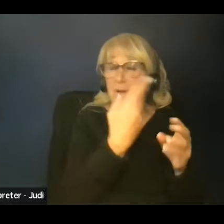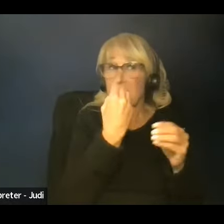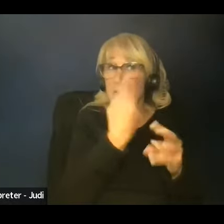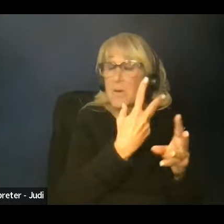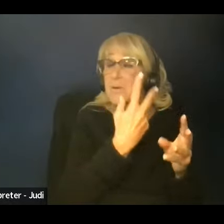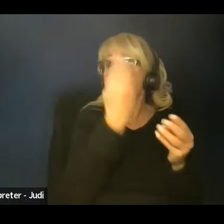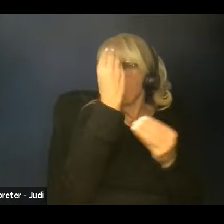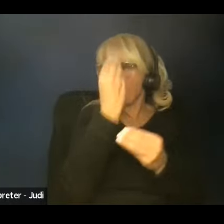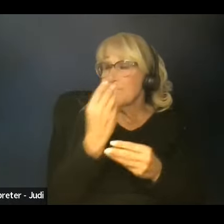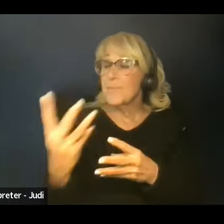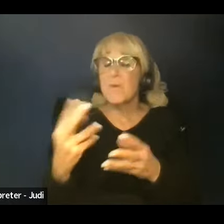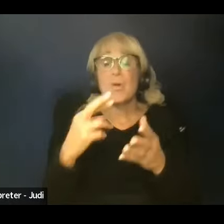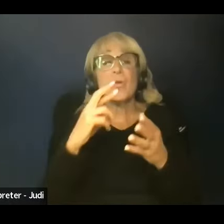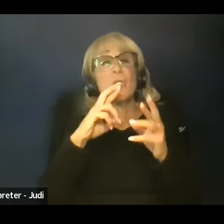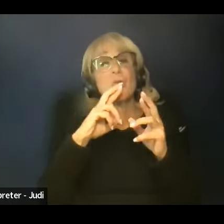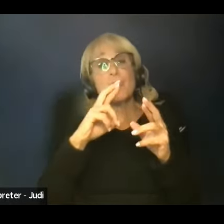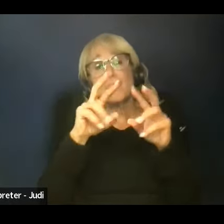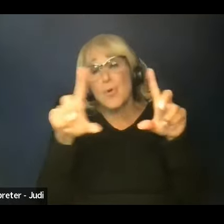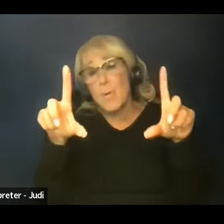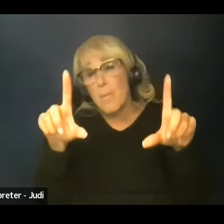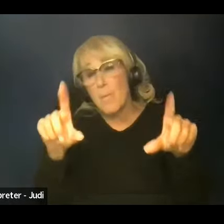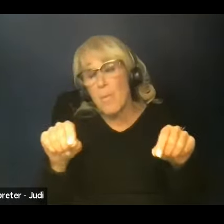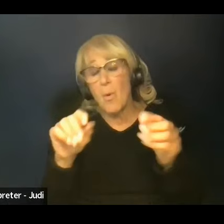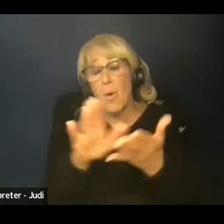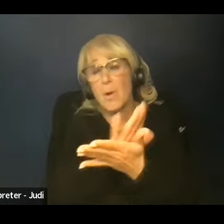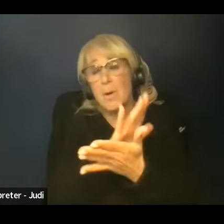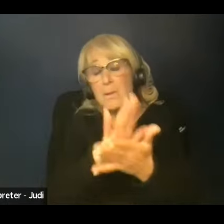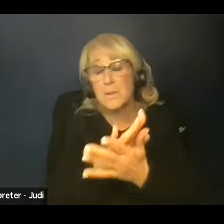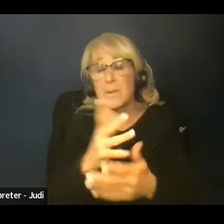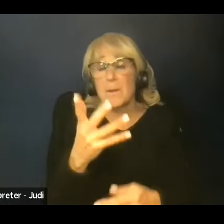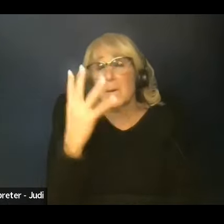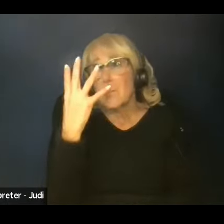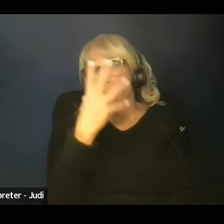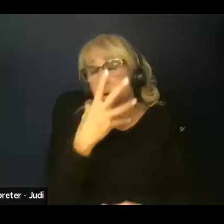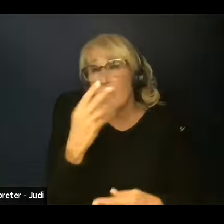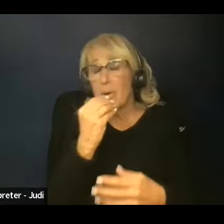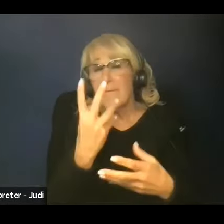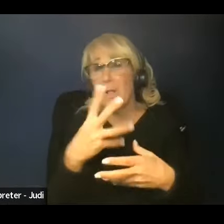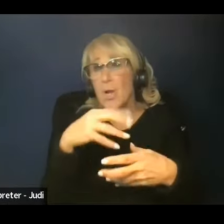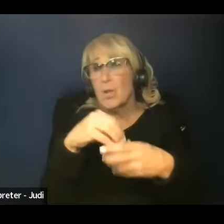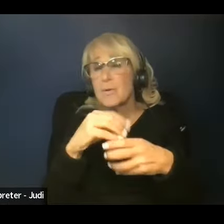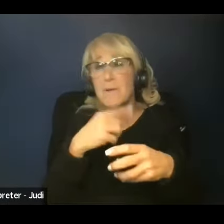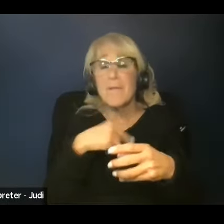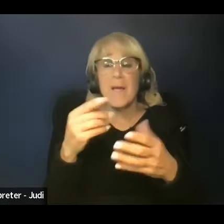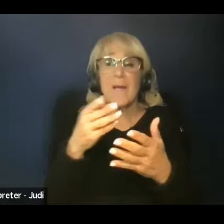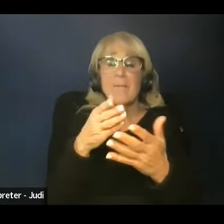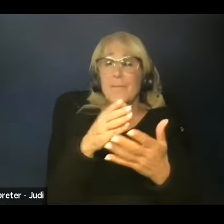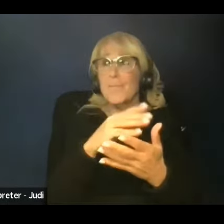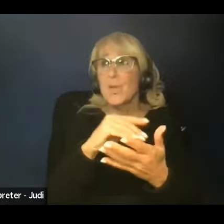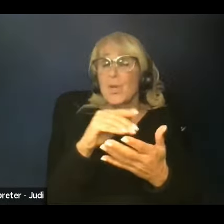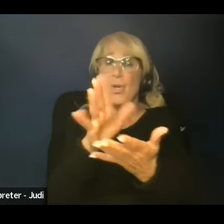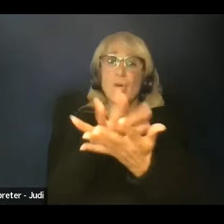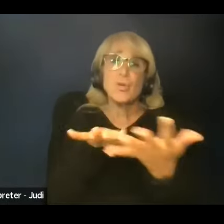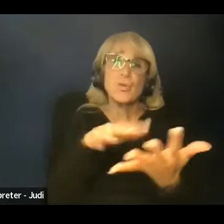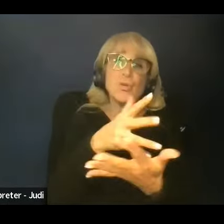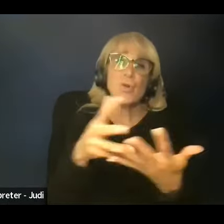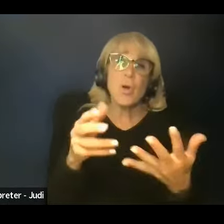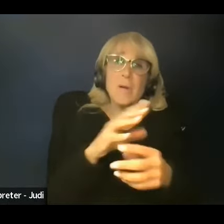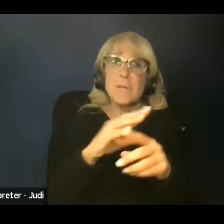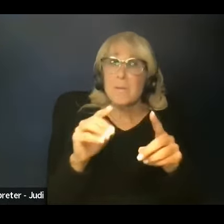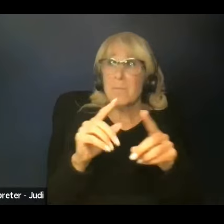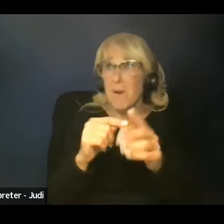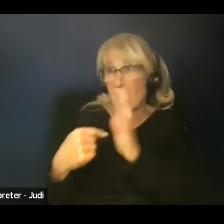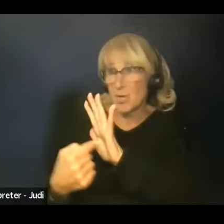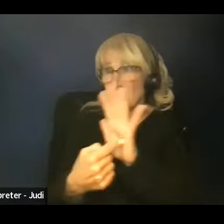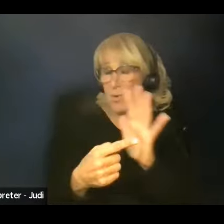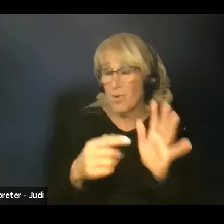inclusive, and they have this pie charts and all this data. But if I show that to them, they're going to have question marks on